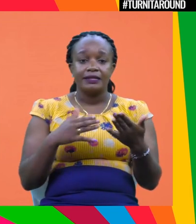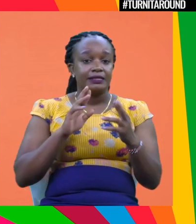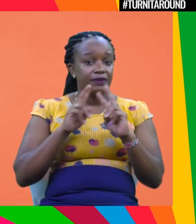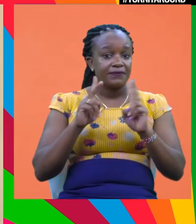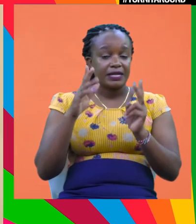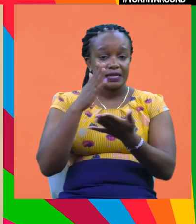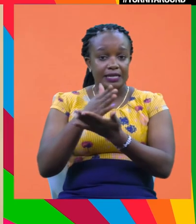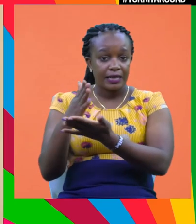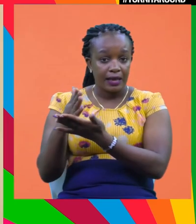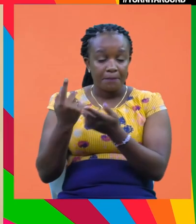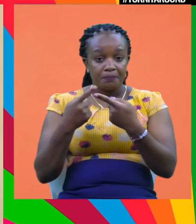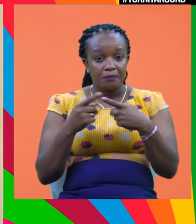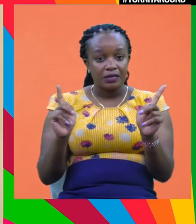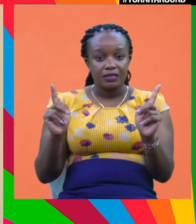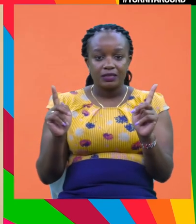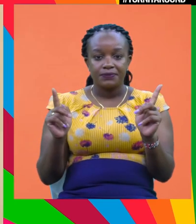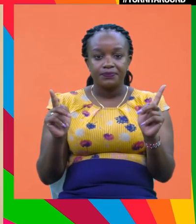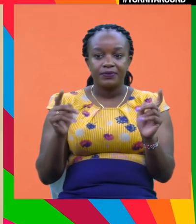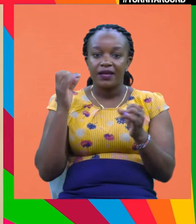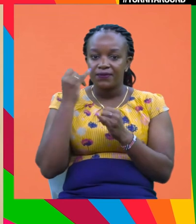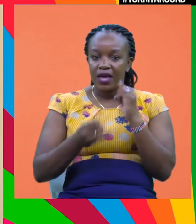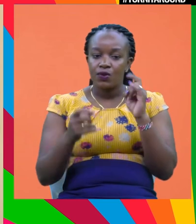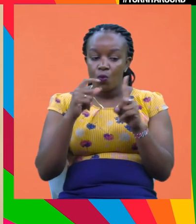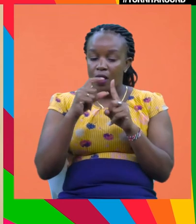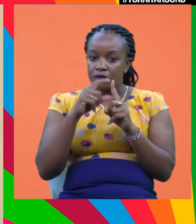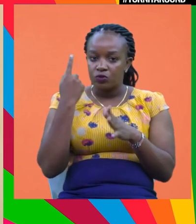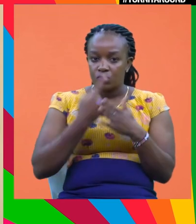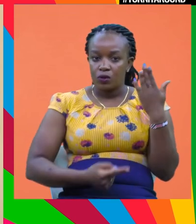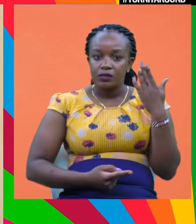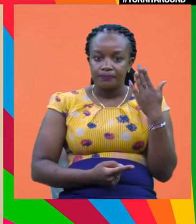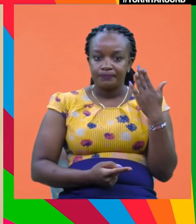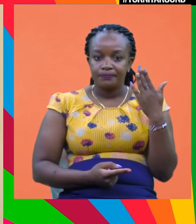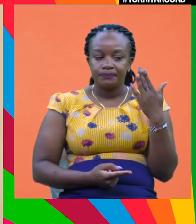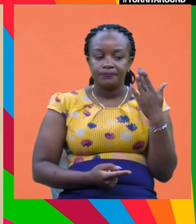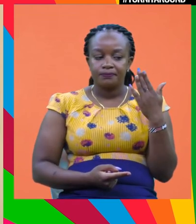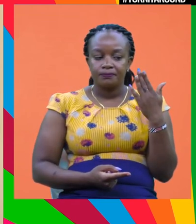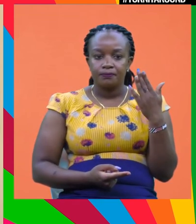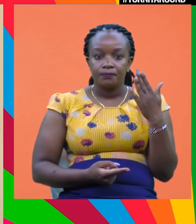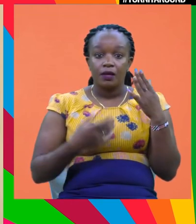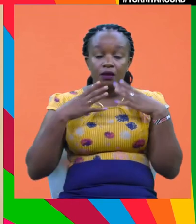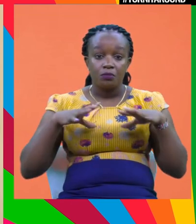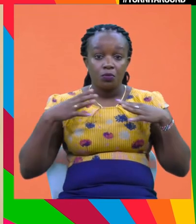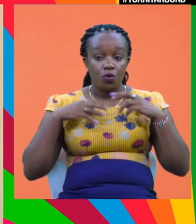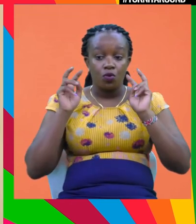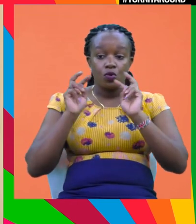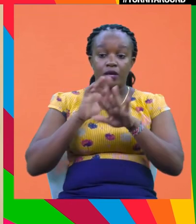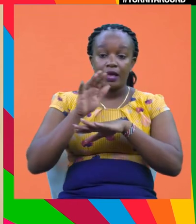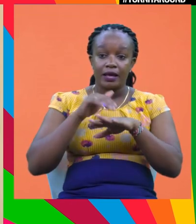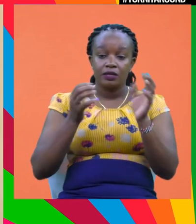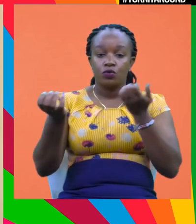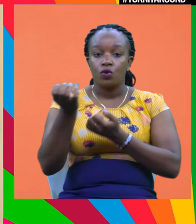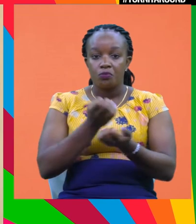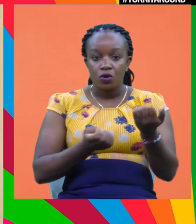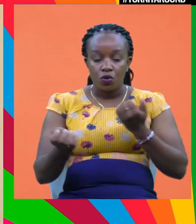really real. Um, but I guess the final word is the fact that people looking at economical